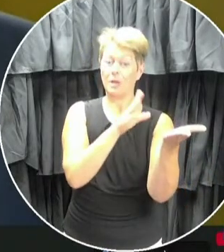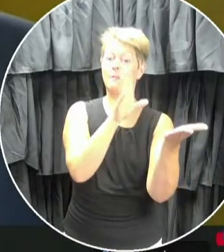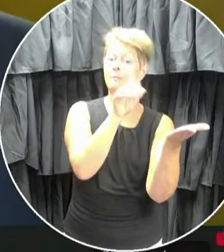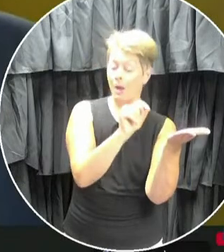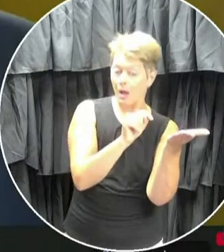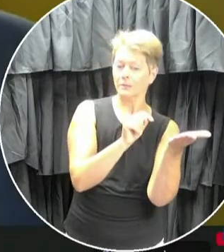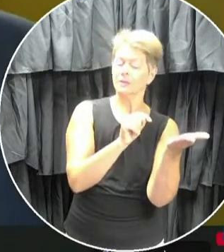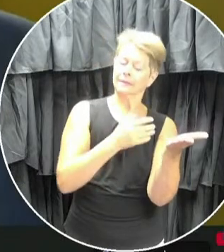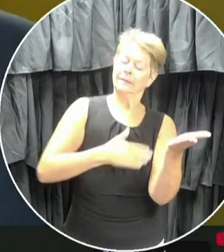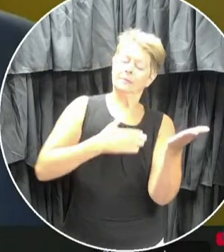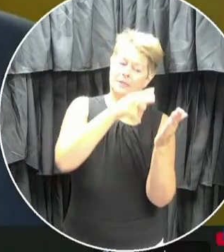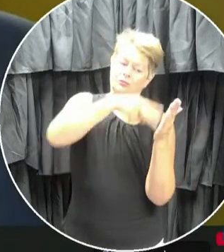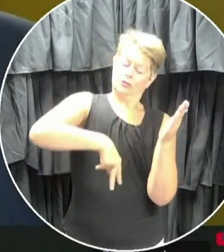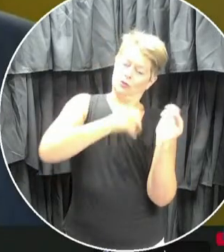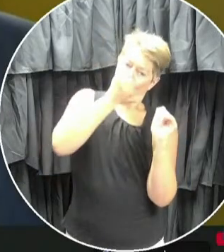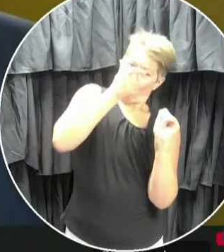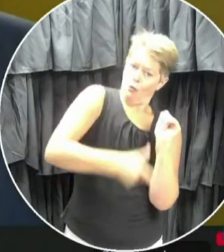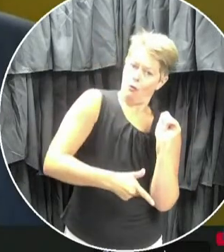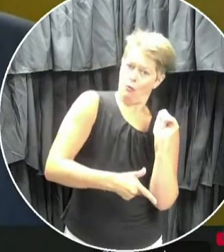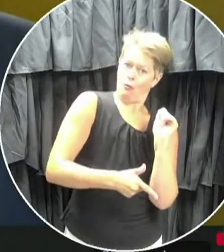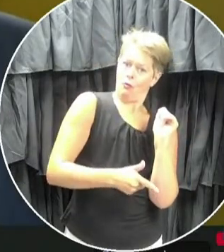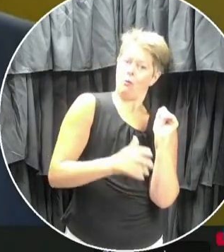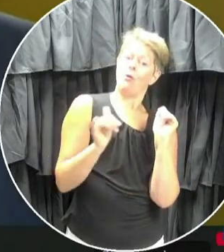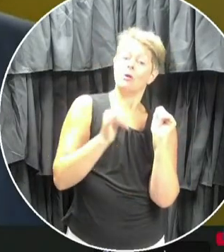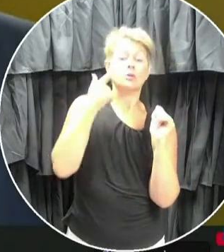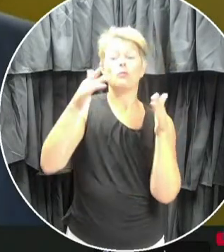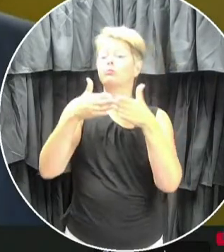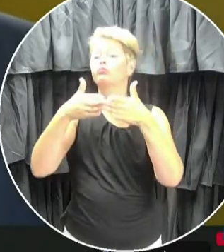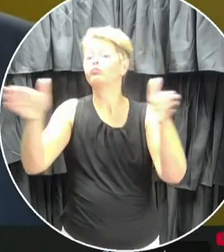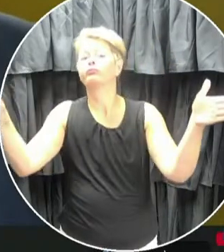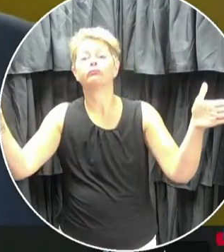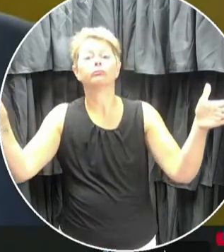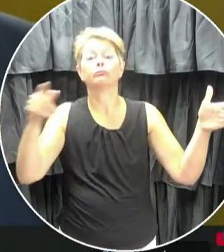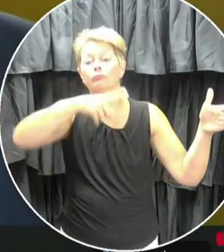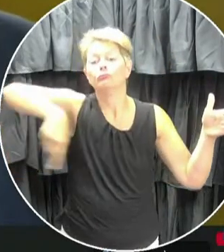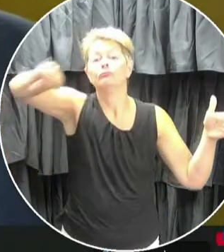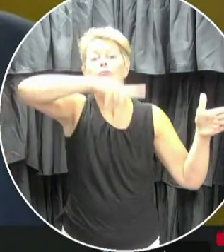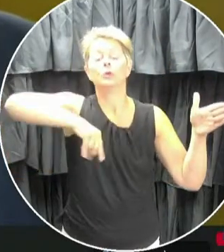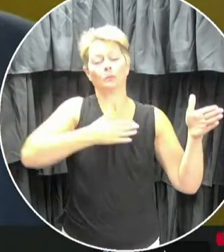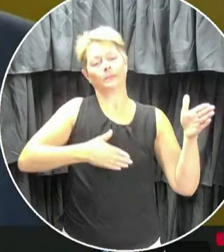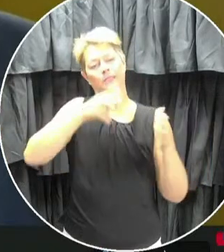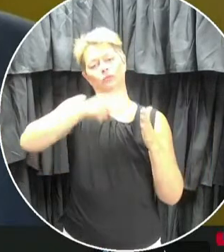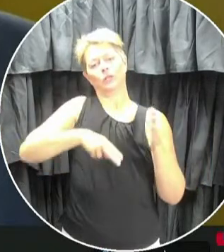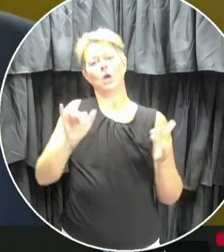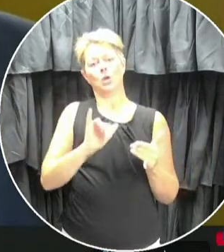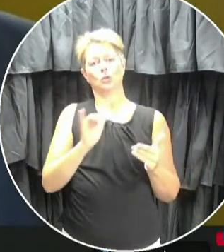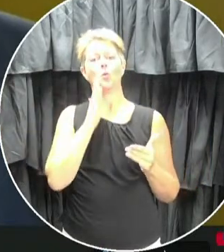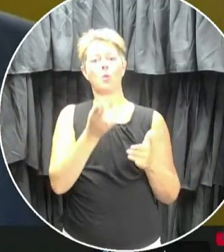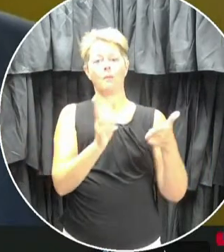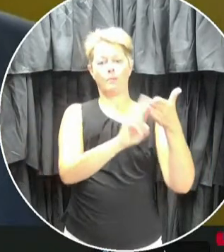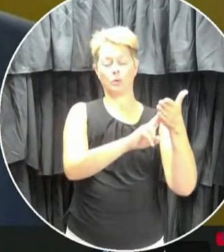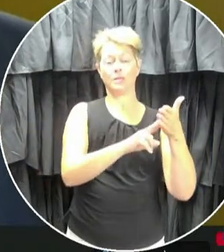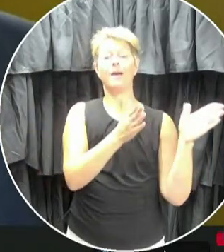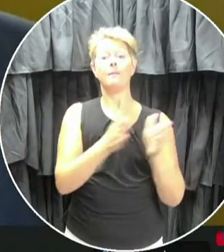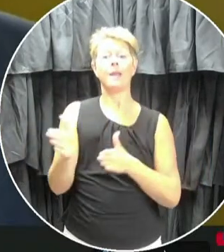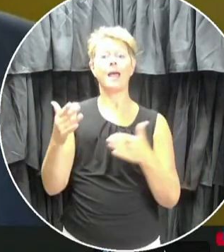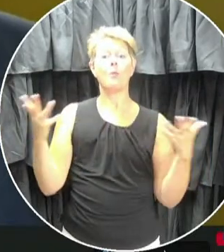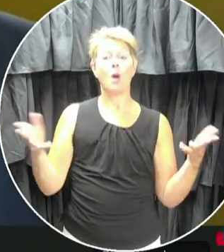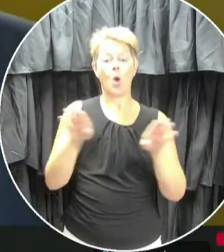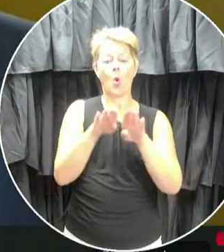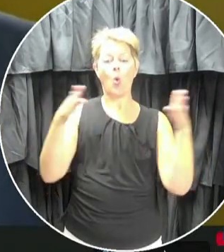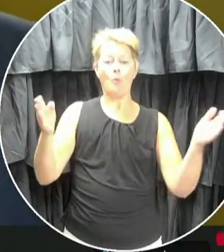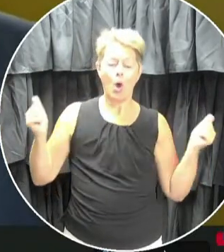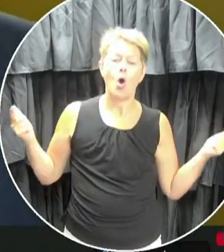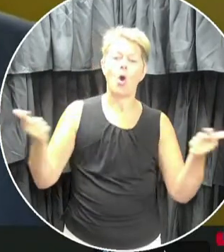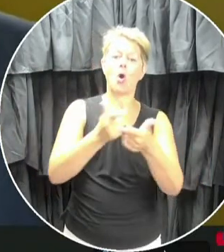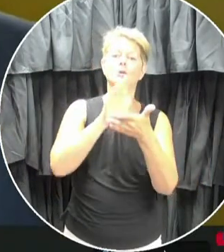all of it through. And that goes as well for the general public. We'll be posting this on our site. The plan is to reopen all schools under